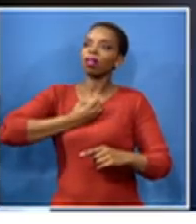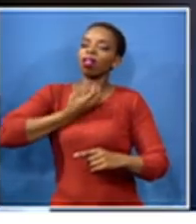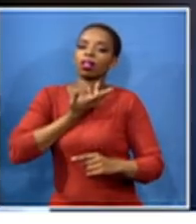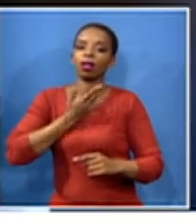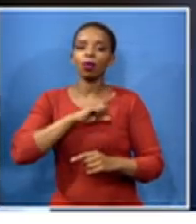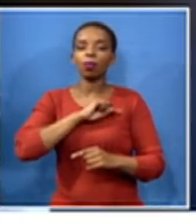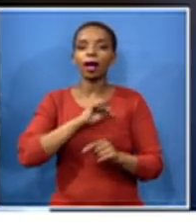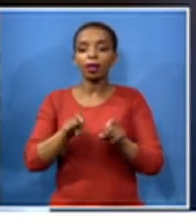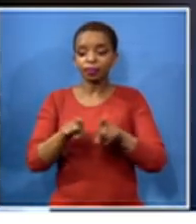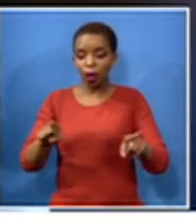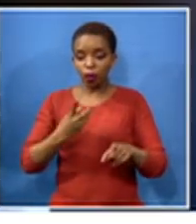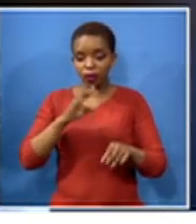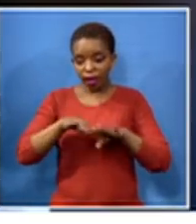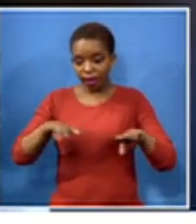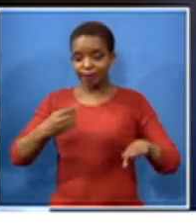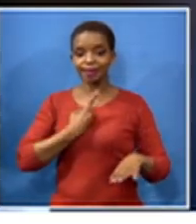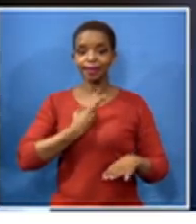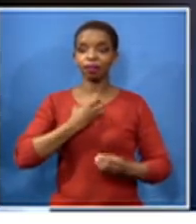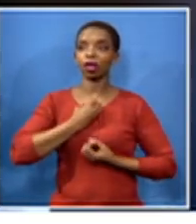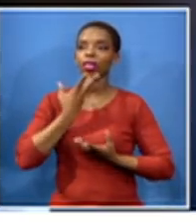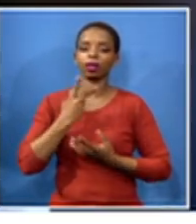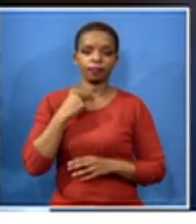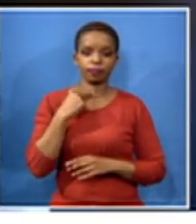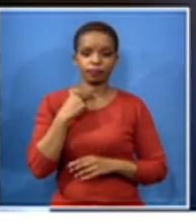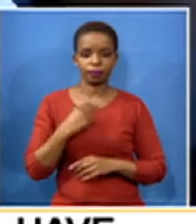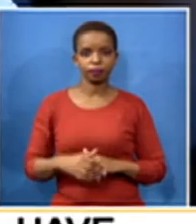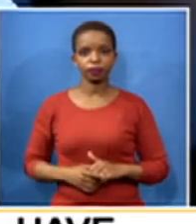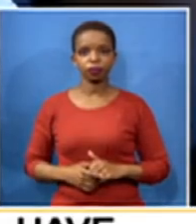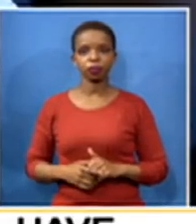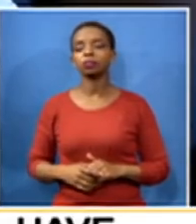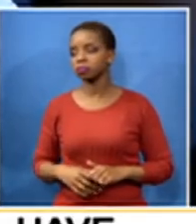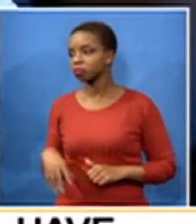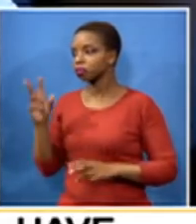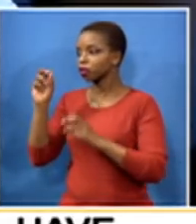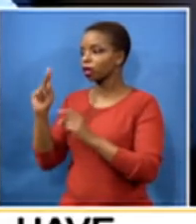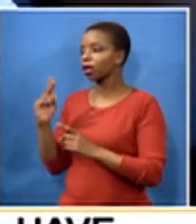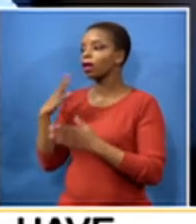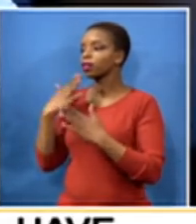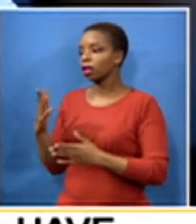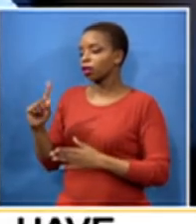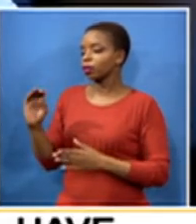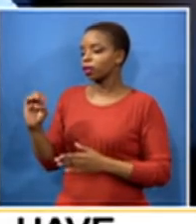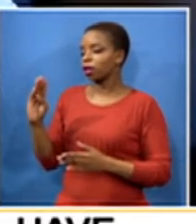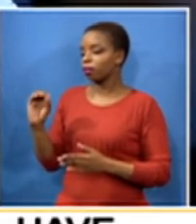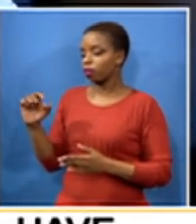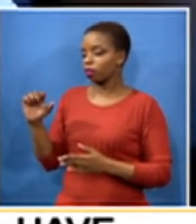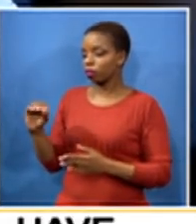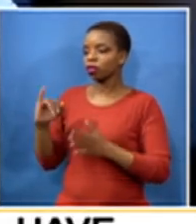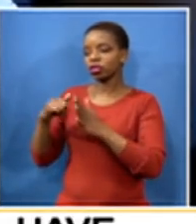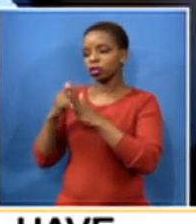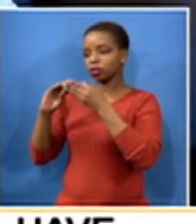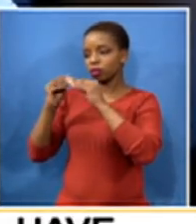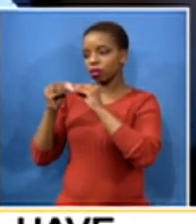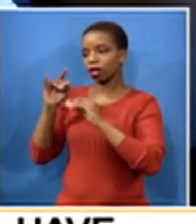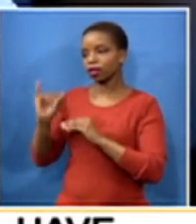so if the only solution is correct all right we're going to have to leave it there but uh just to correct that your members did